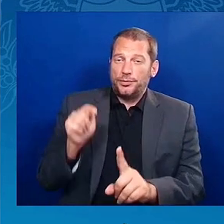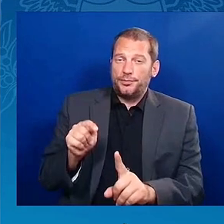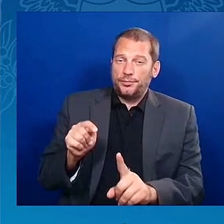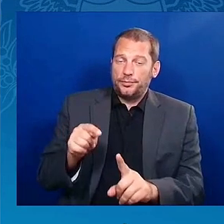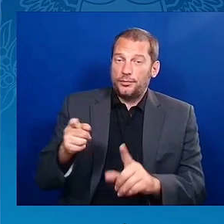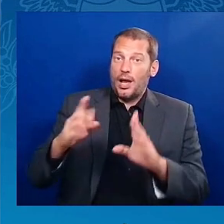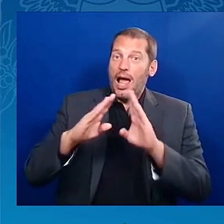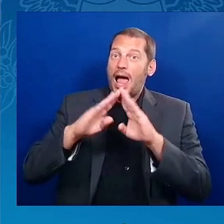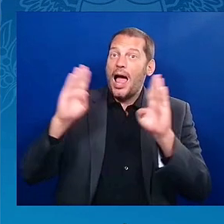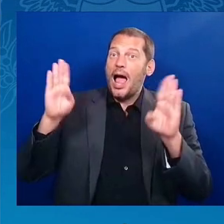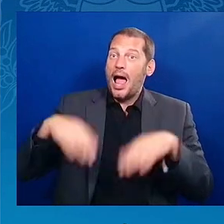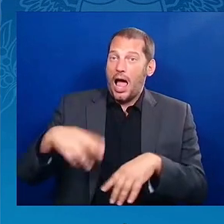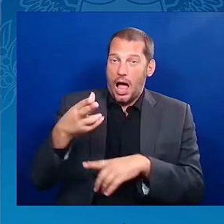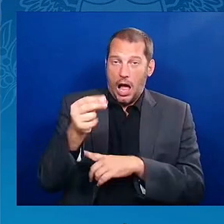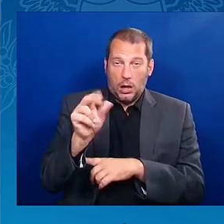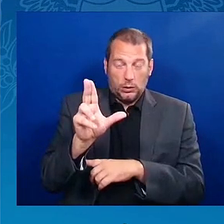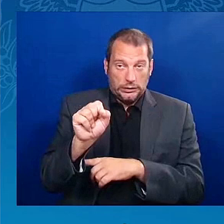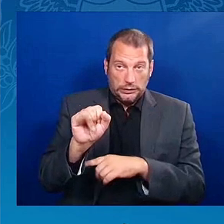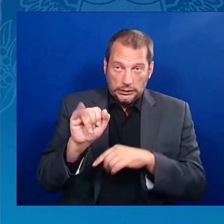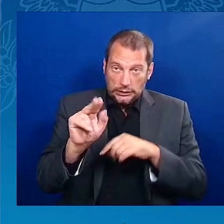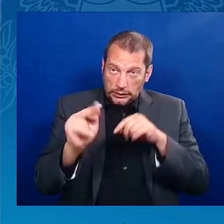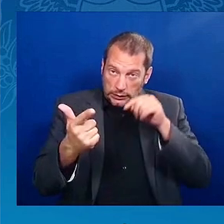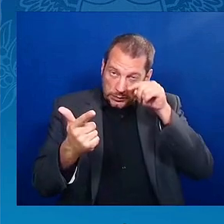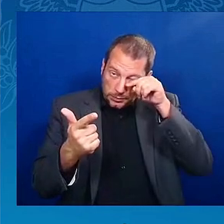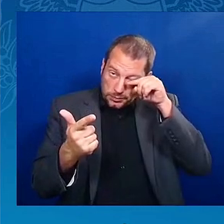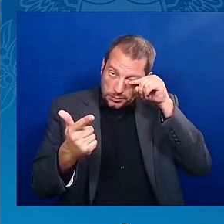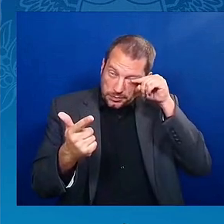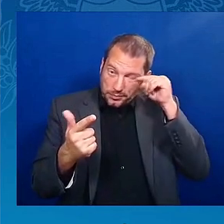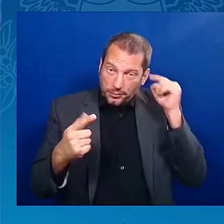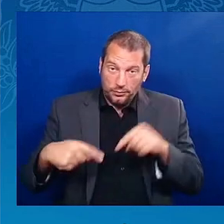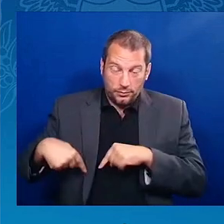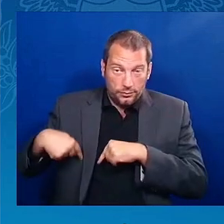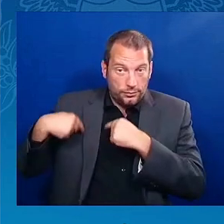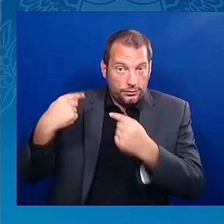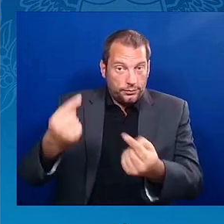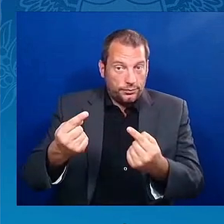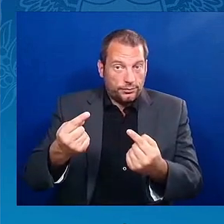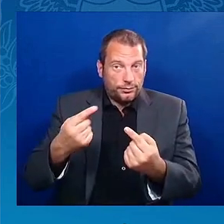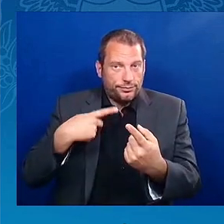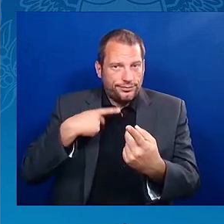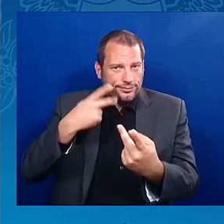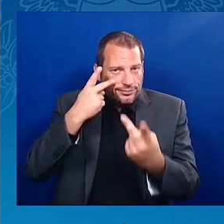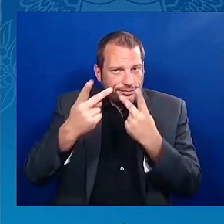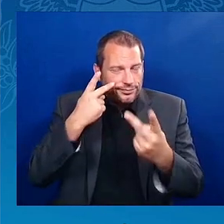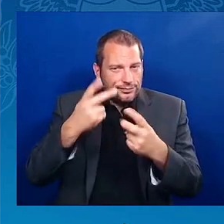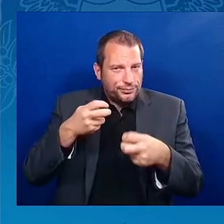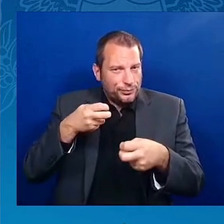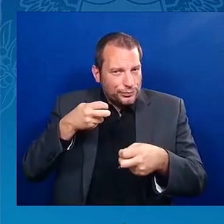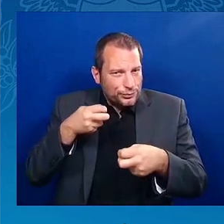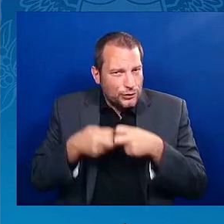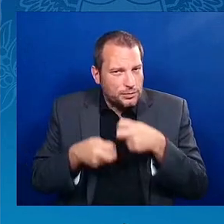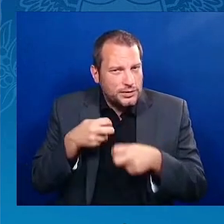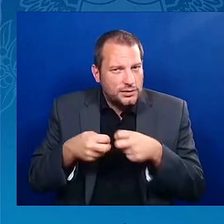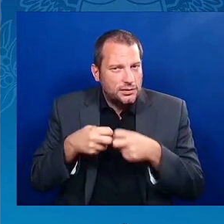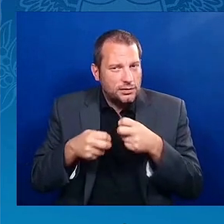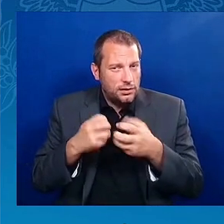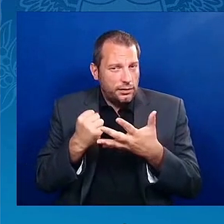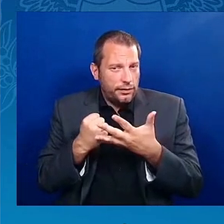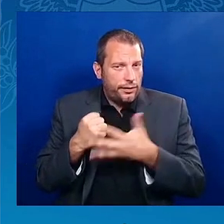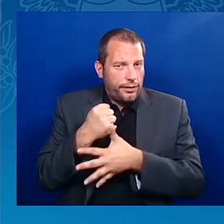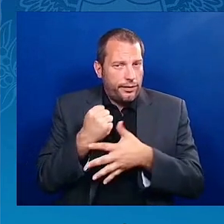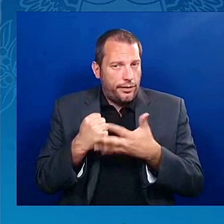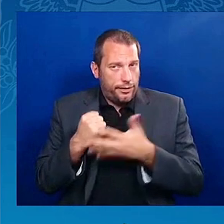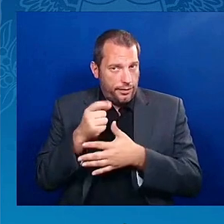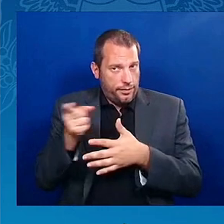and remains a priority for families all across the country. So talk more about the work that's being done to address the obstacles